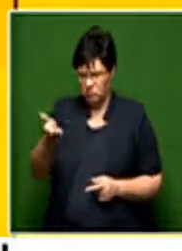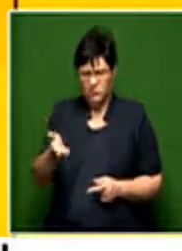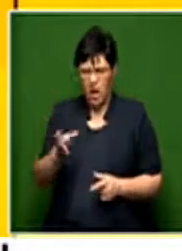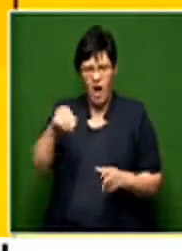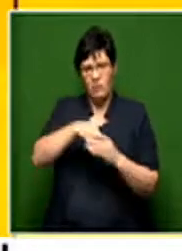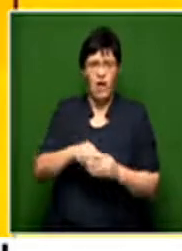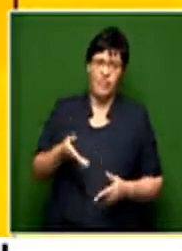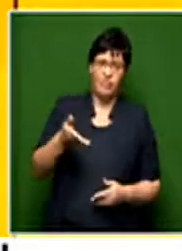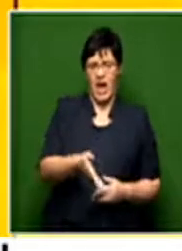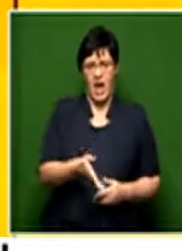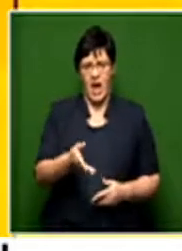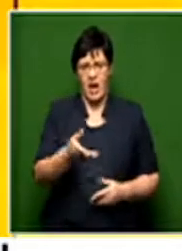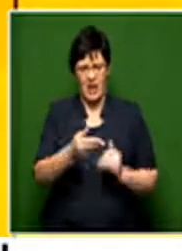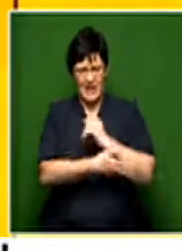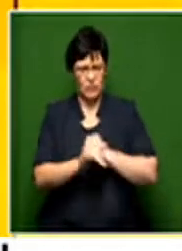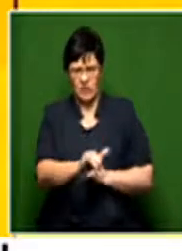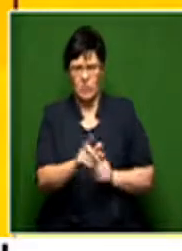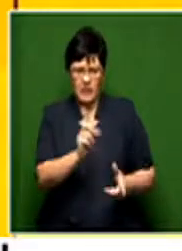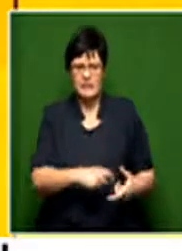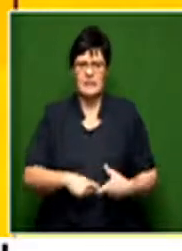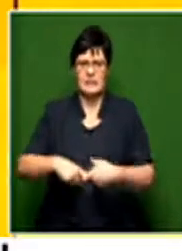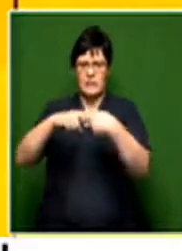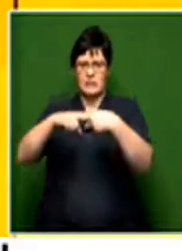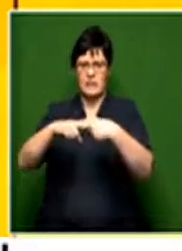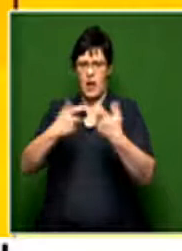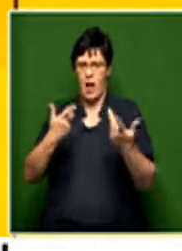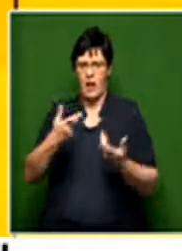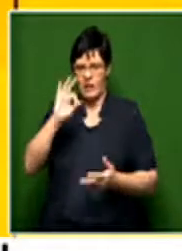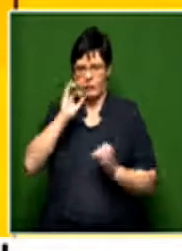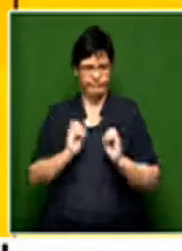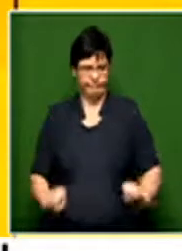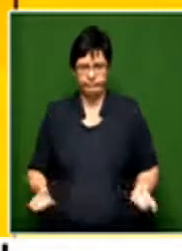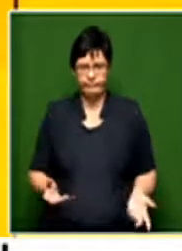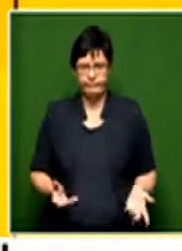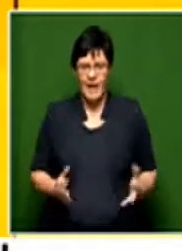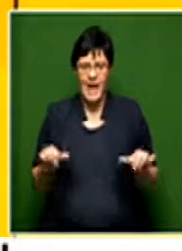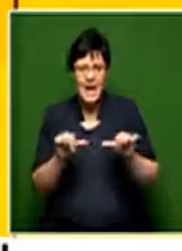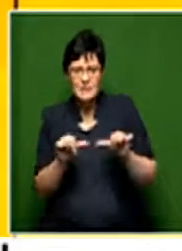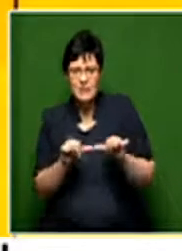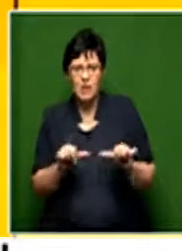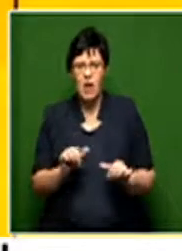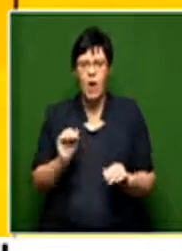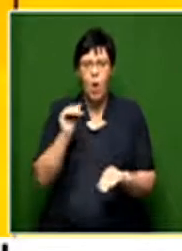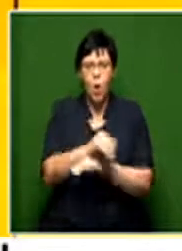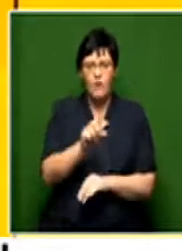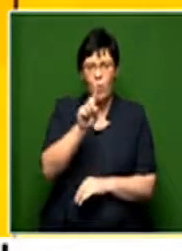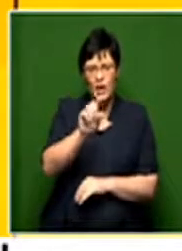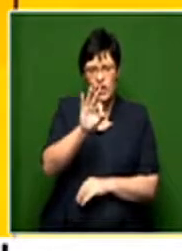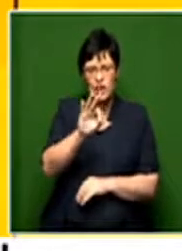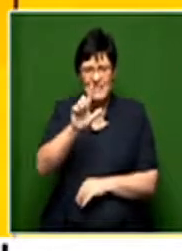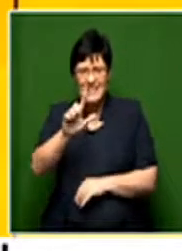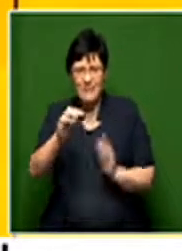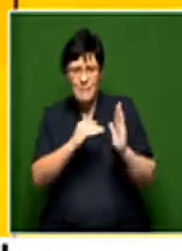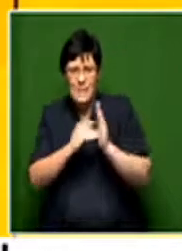own country, being a person suspended in statelessness. It's estimated that over 137